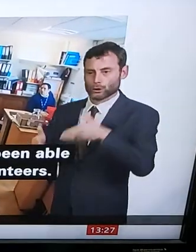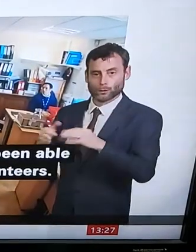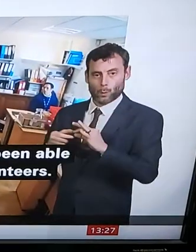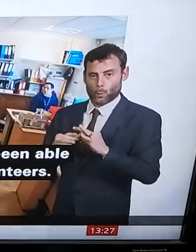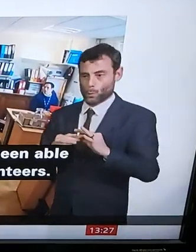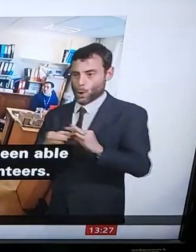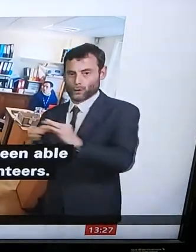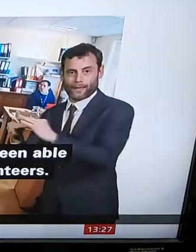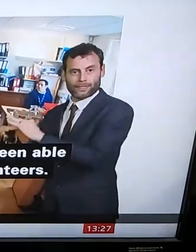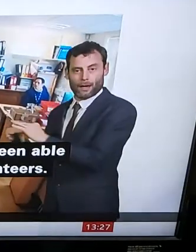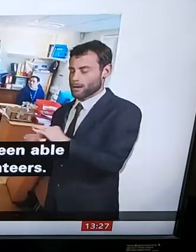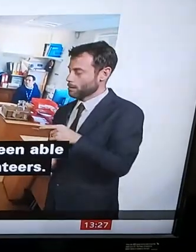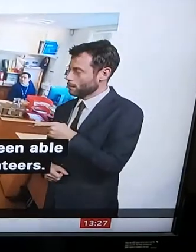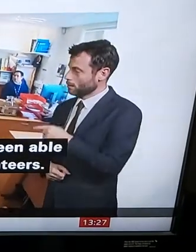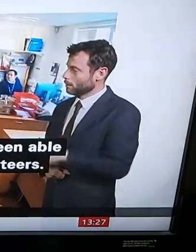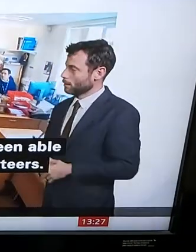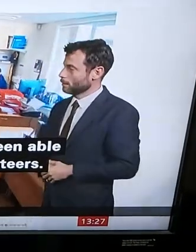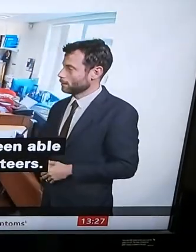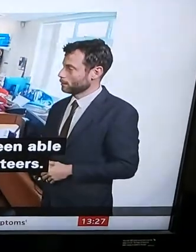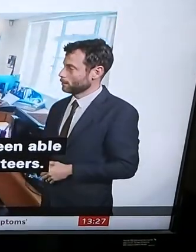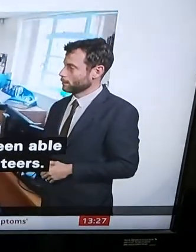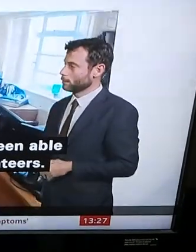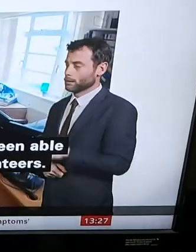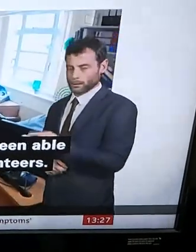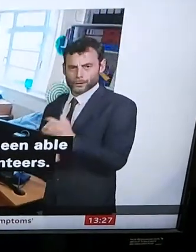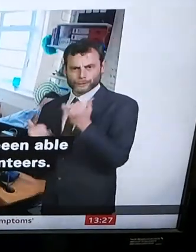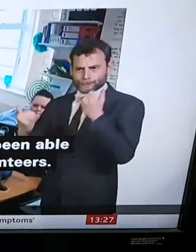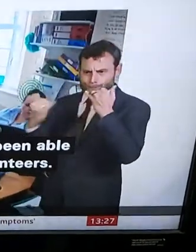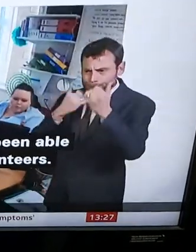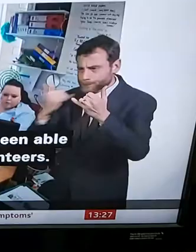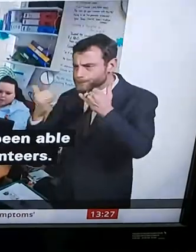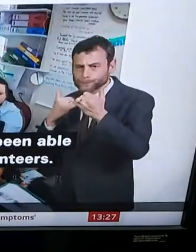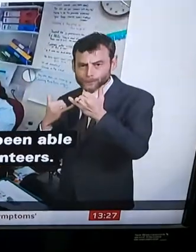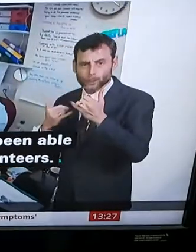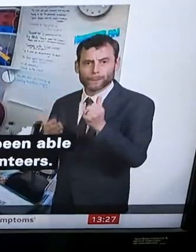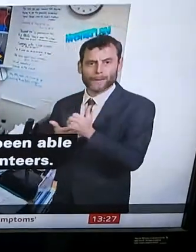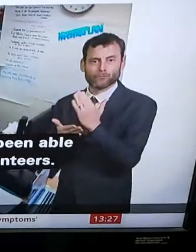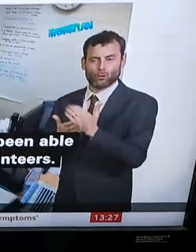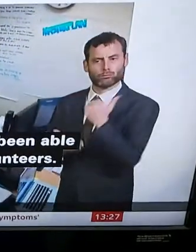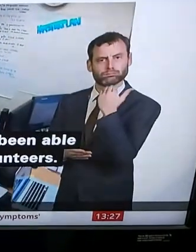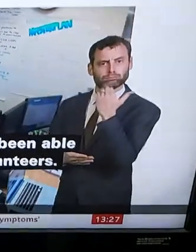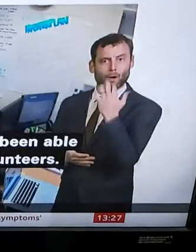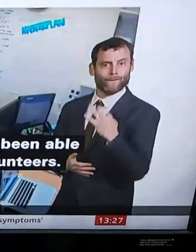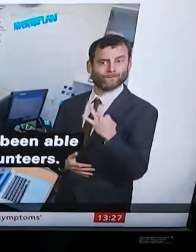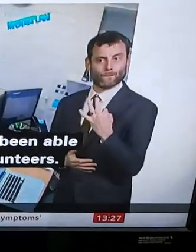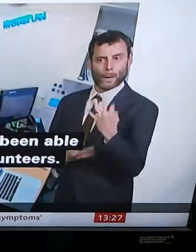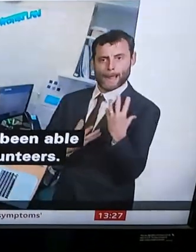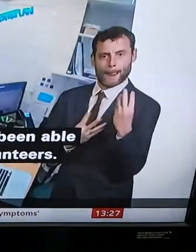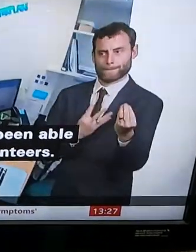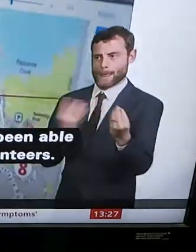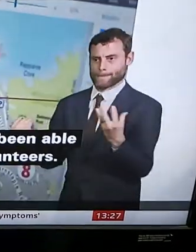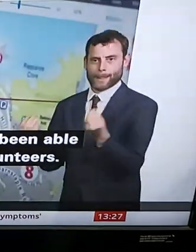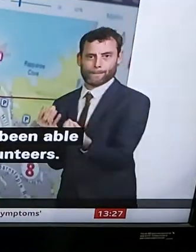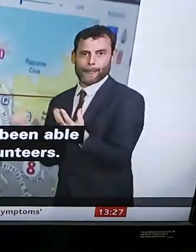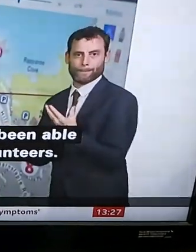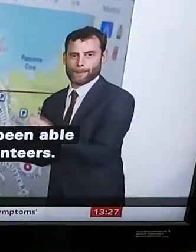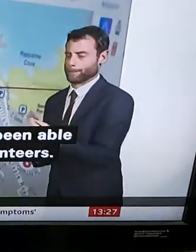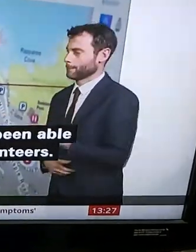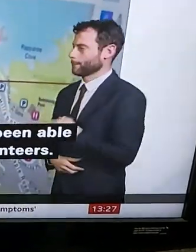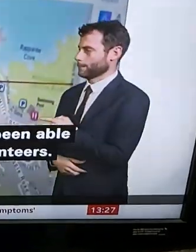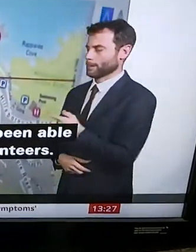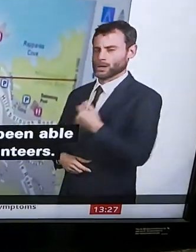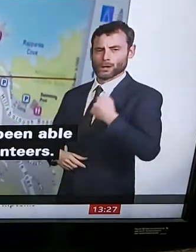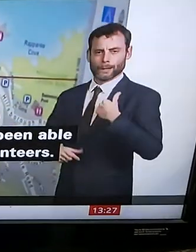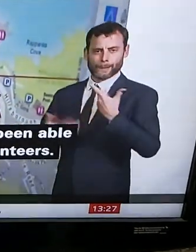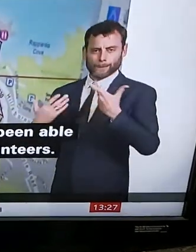under one roof. Working together, they've been able to organise an army of volunteers. What we've done is try to break it down